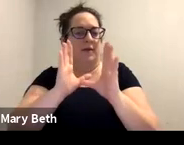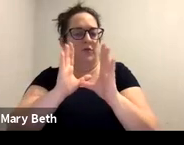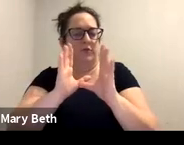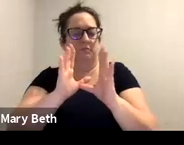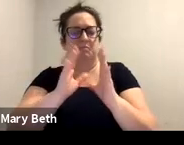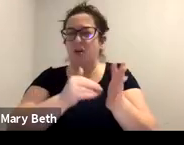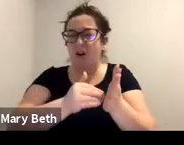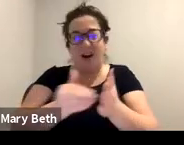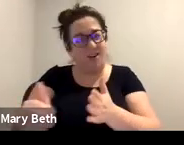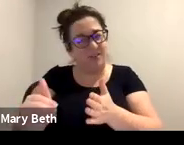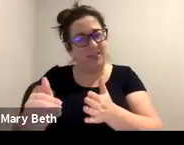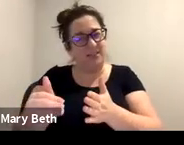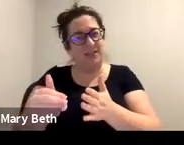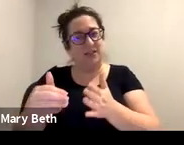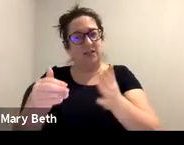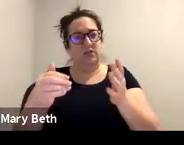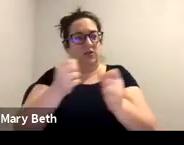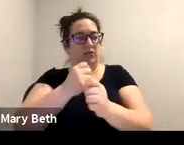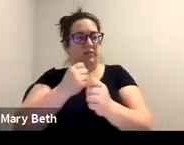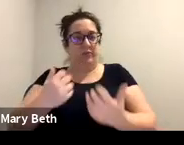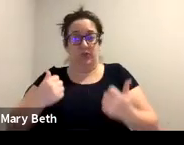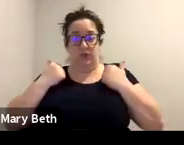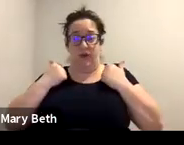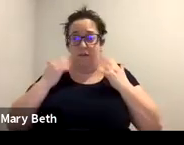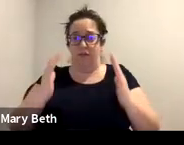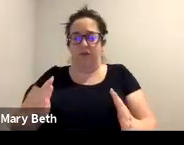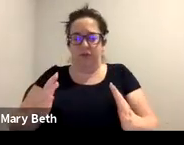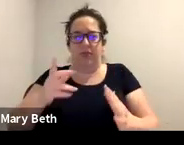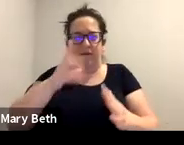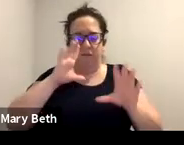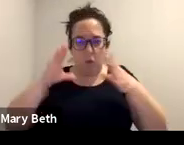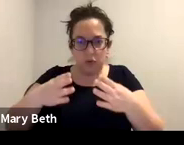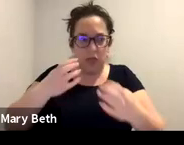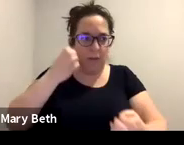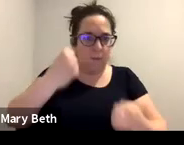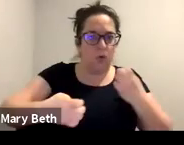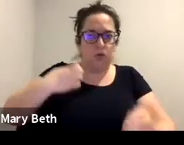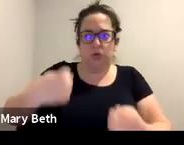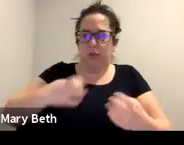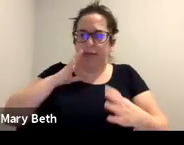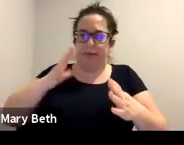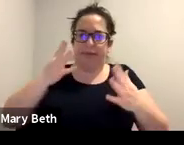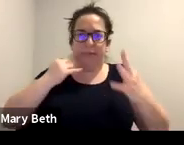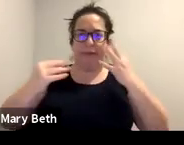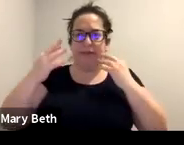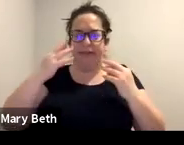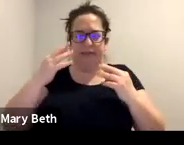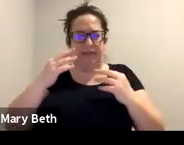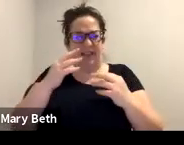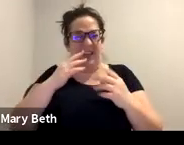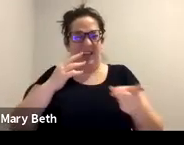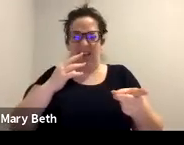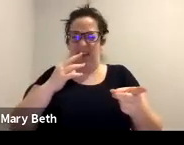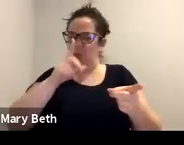court and they're so focused on the emotional experience that they've had that they forget that the legal system is very fact